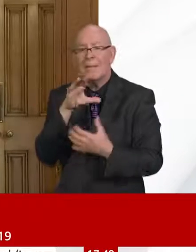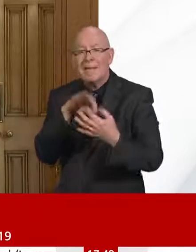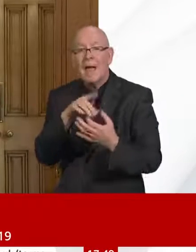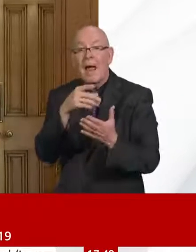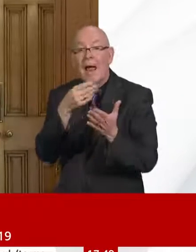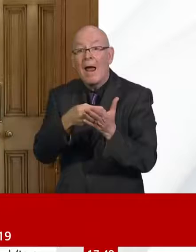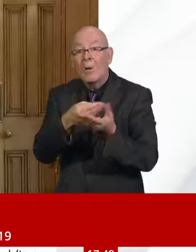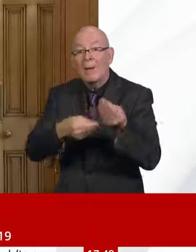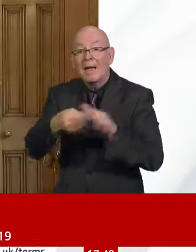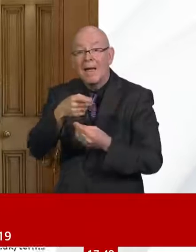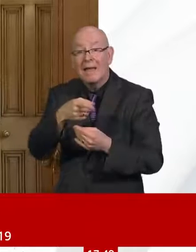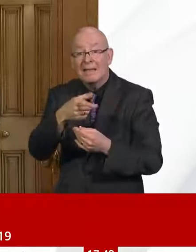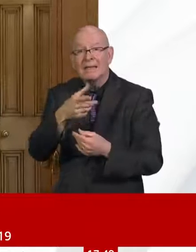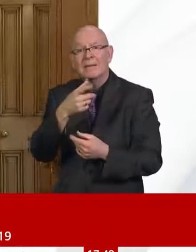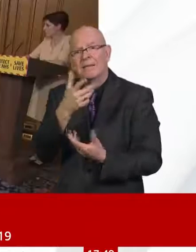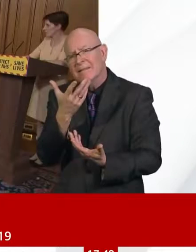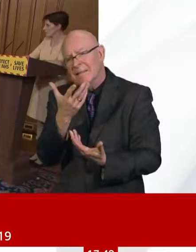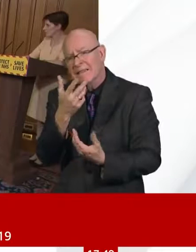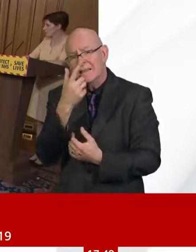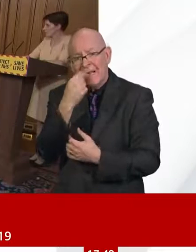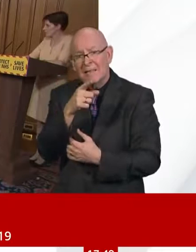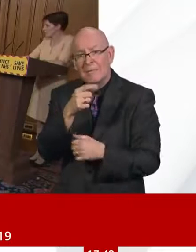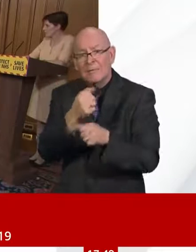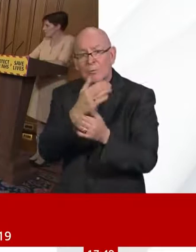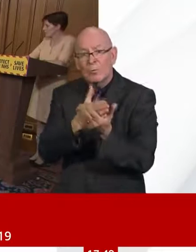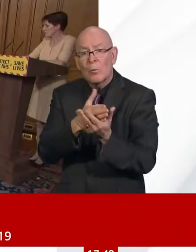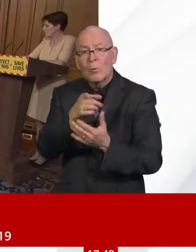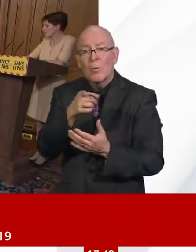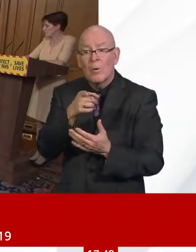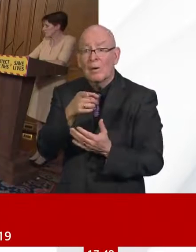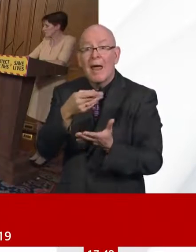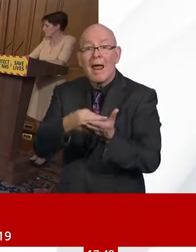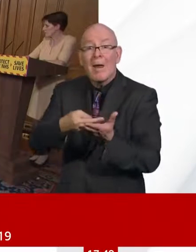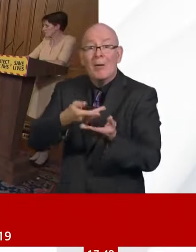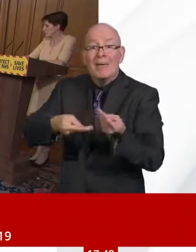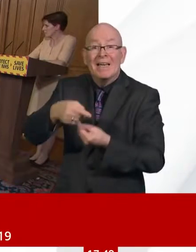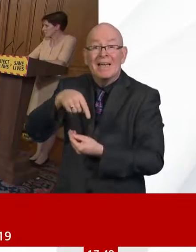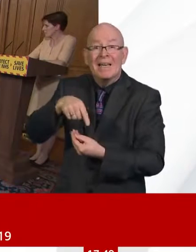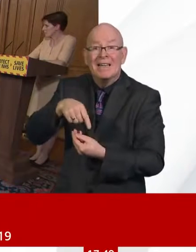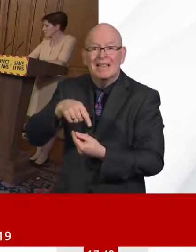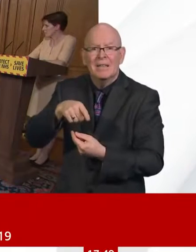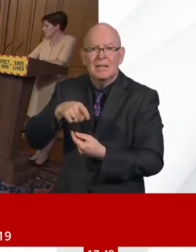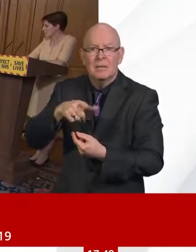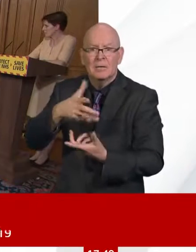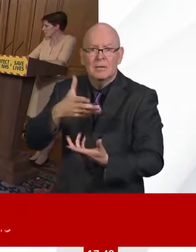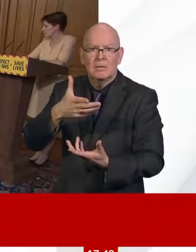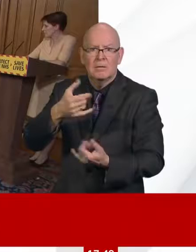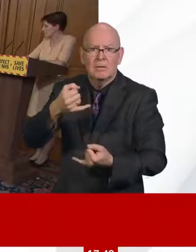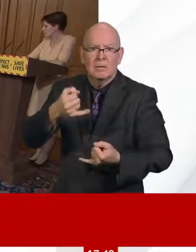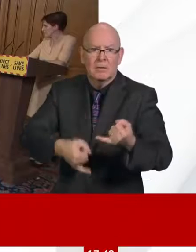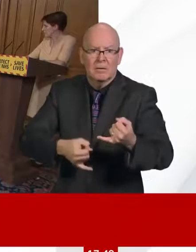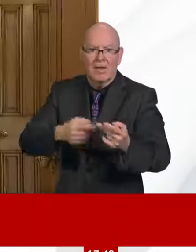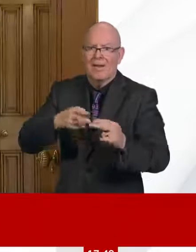already going to be suffering through Coronavirus? Thanks, Emilio. I mean, you talk about no deal. mean, the reality is, we've we've left the European Union,